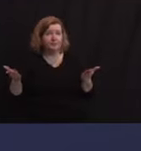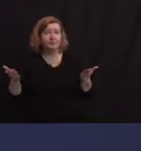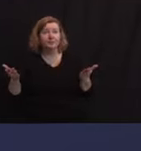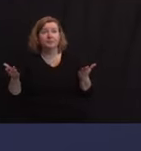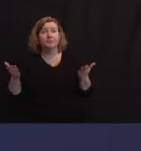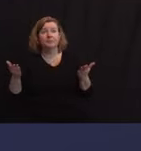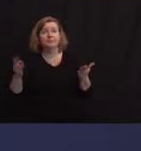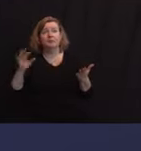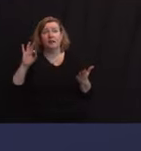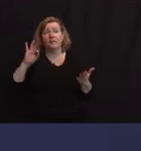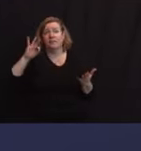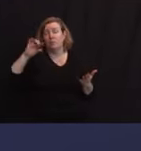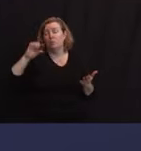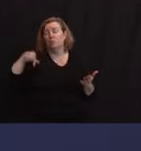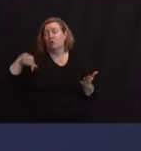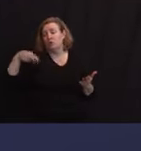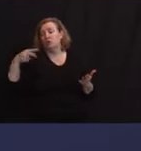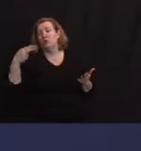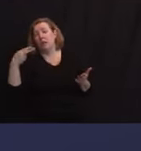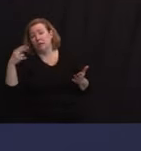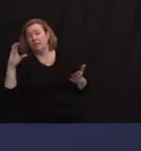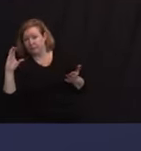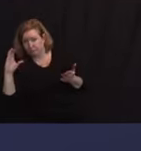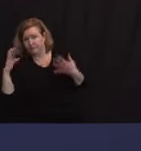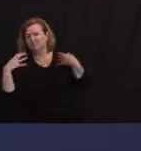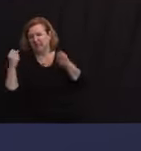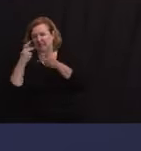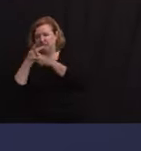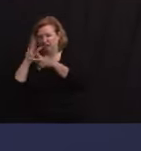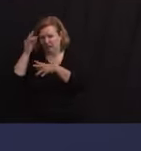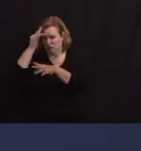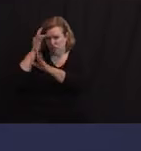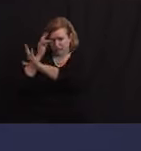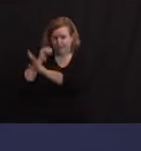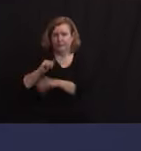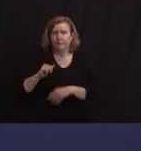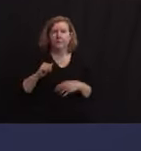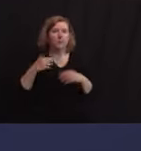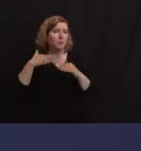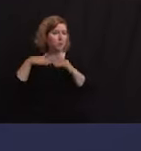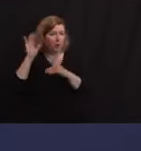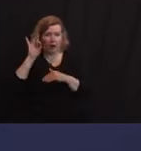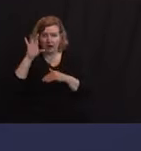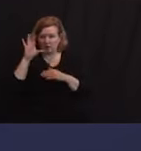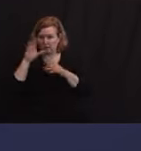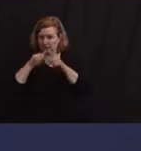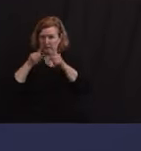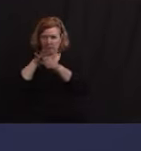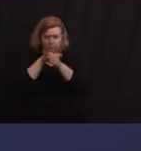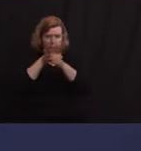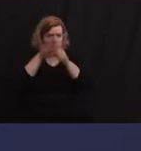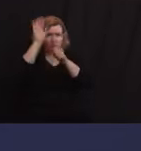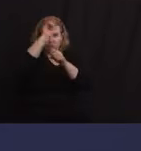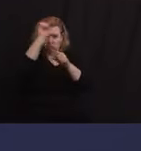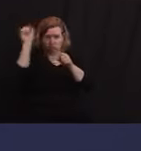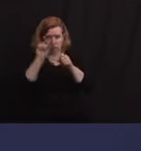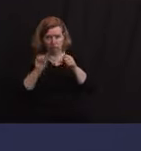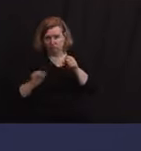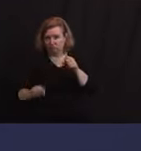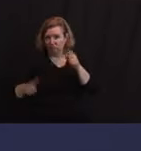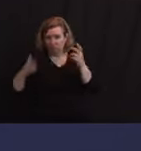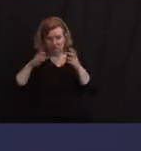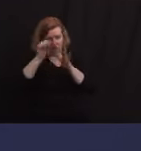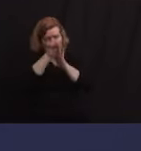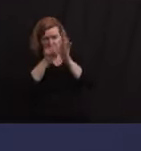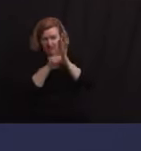It'll be a combination of a lot of things. We're up over 800 locations. I mentioned this earlier today, and I mentioned that 98